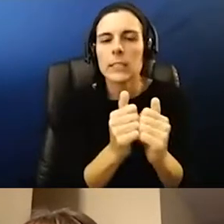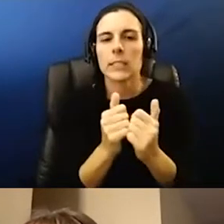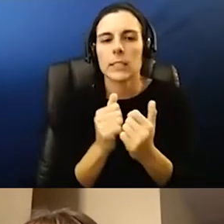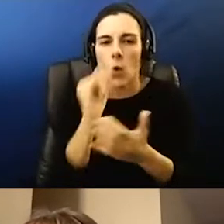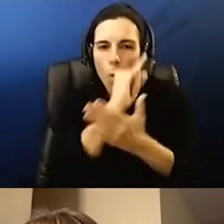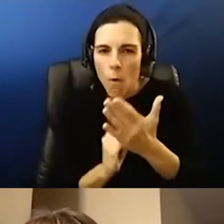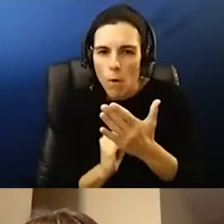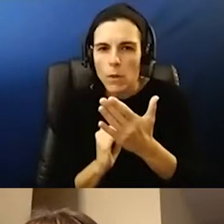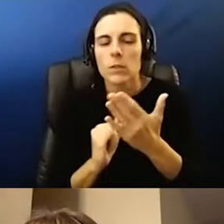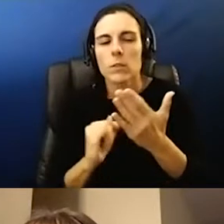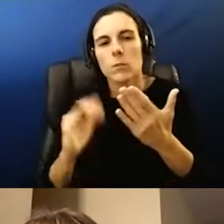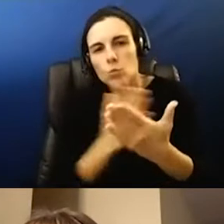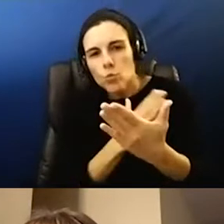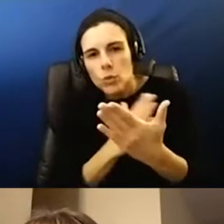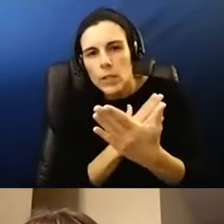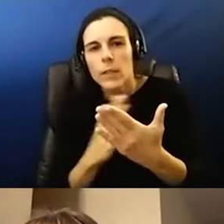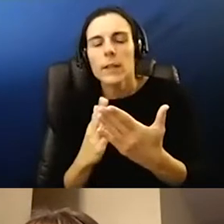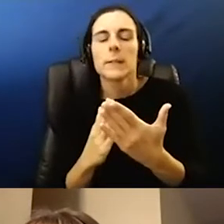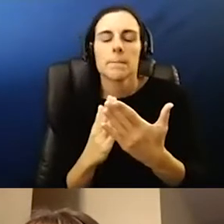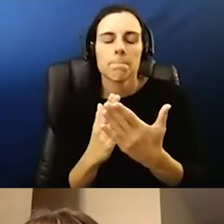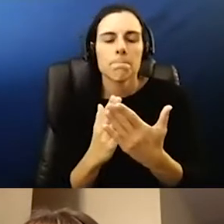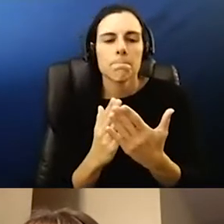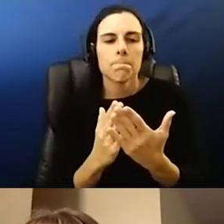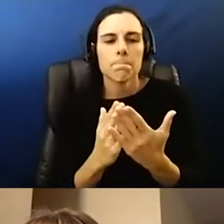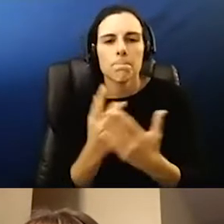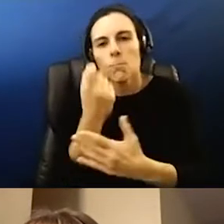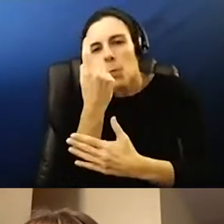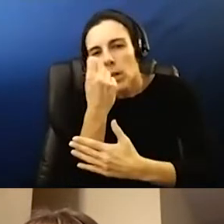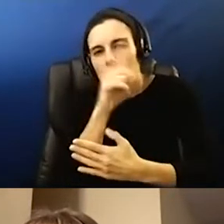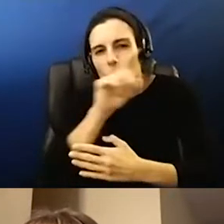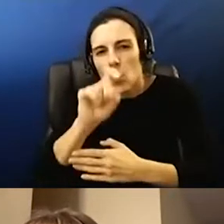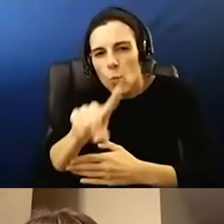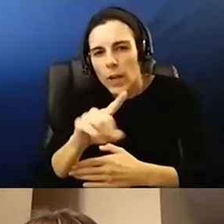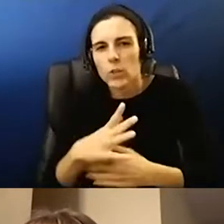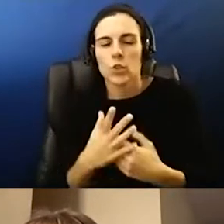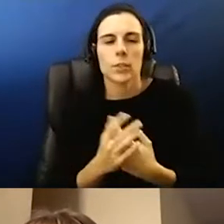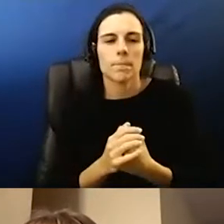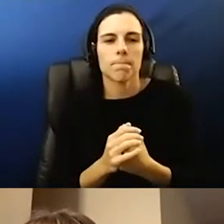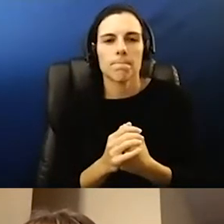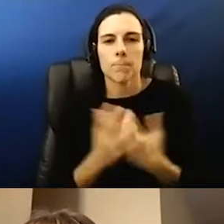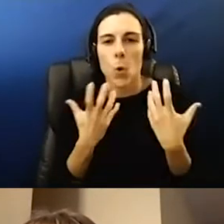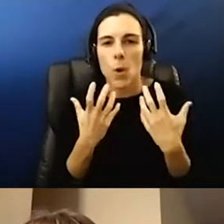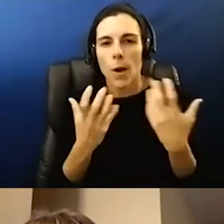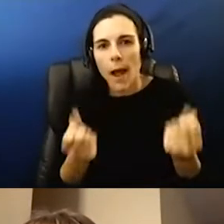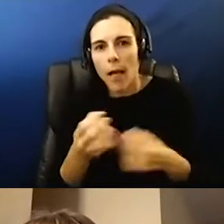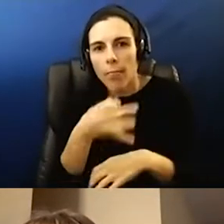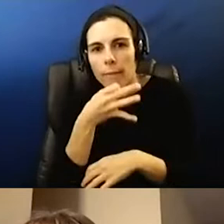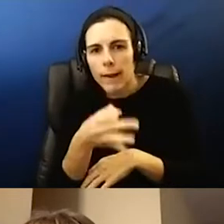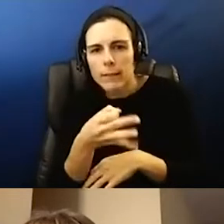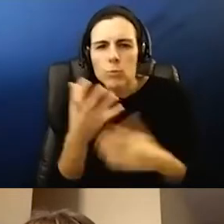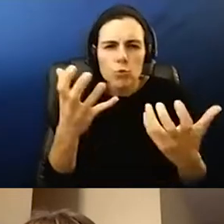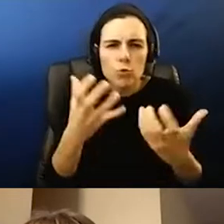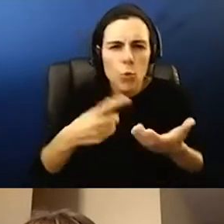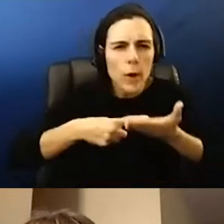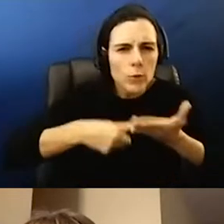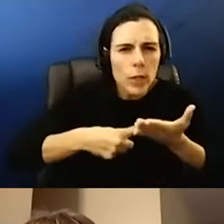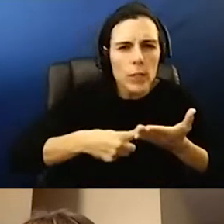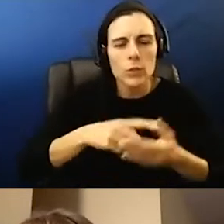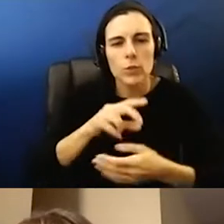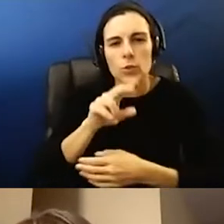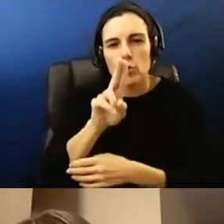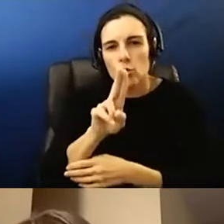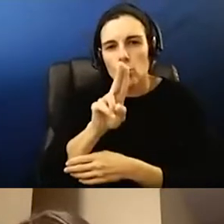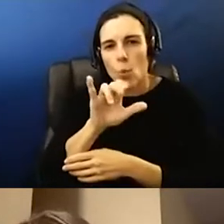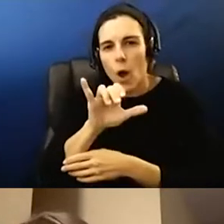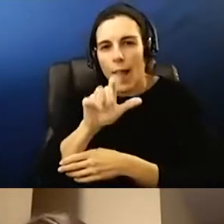question, you know, given some of the things our health experts are saying. Dr. Presley, would you like to talk a little bit about UIL and how those decisions are